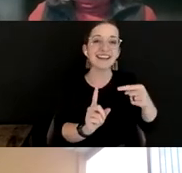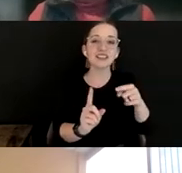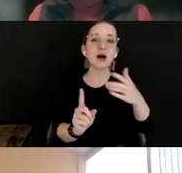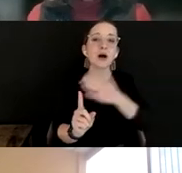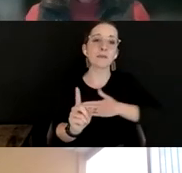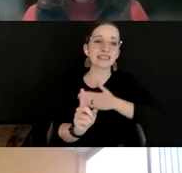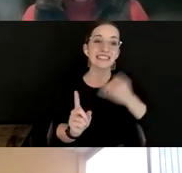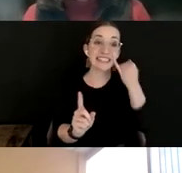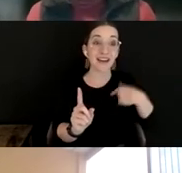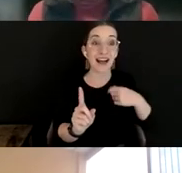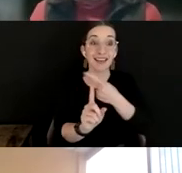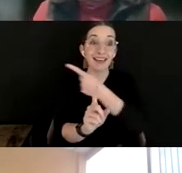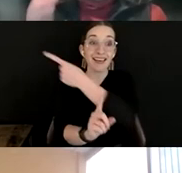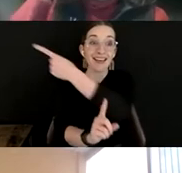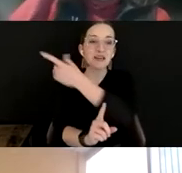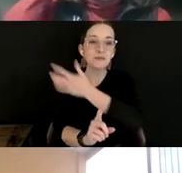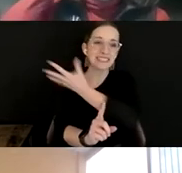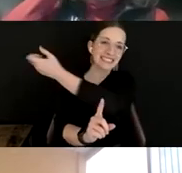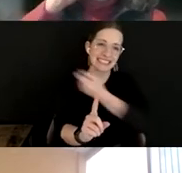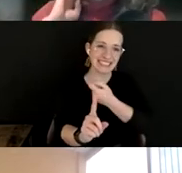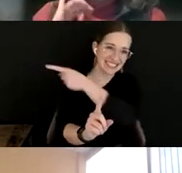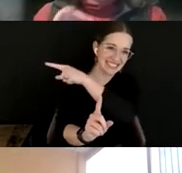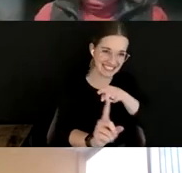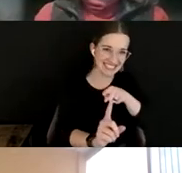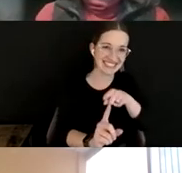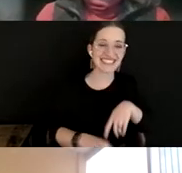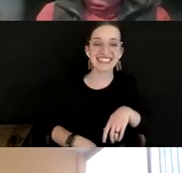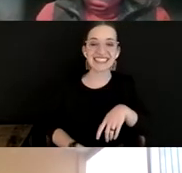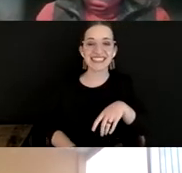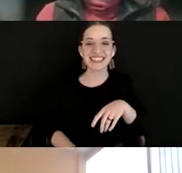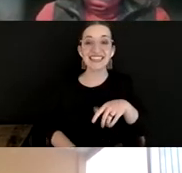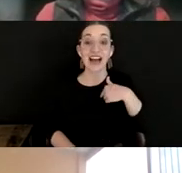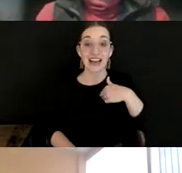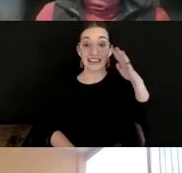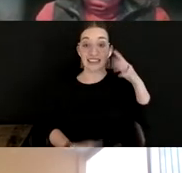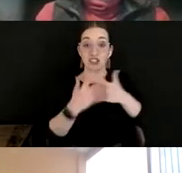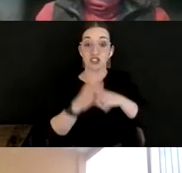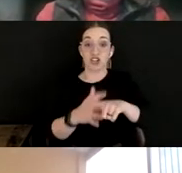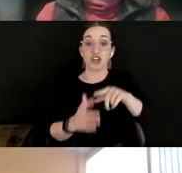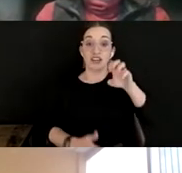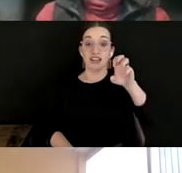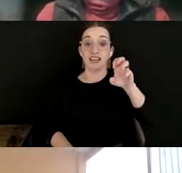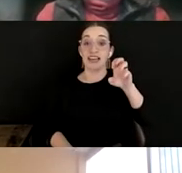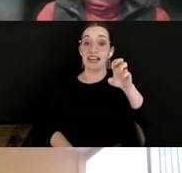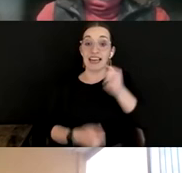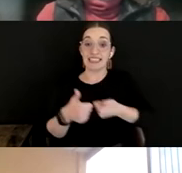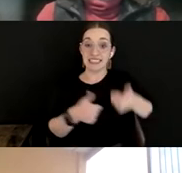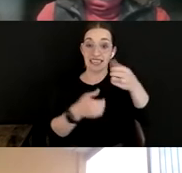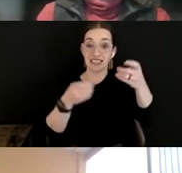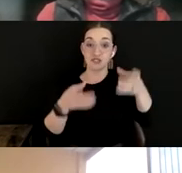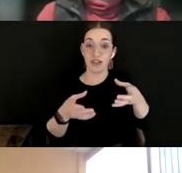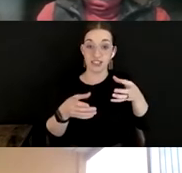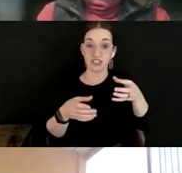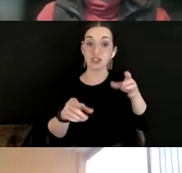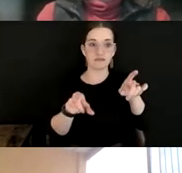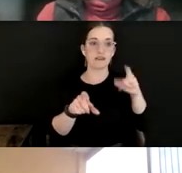back in if I'm getting off topic, David. So I started as the executive director of the festival in the middle of the pandemic. I started a little over